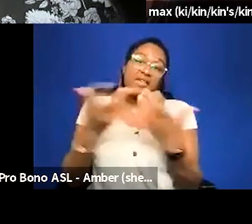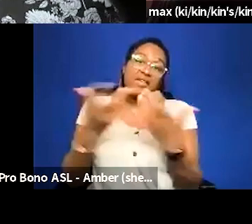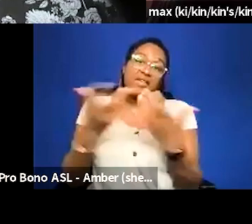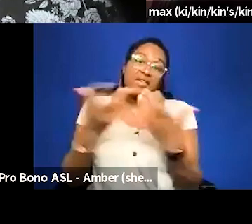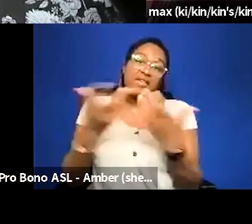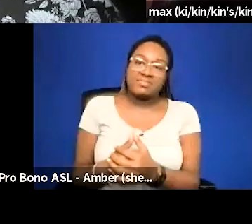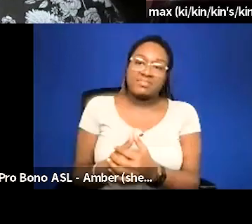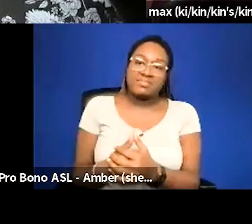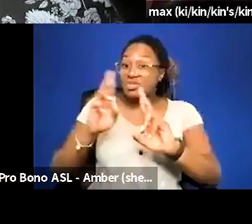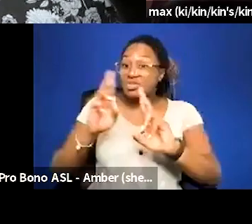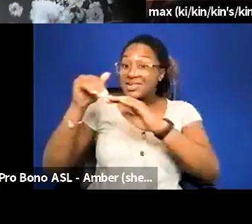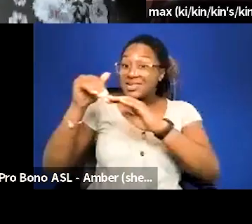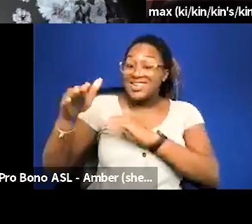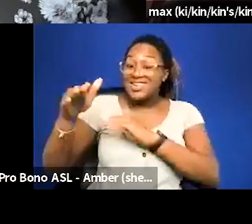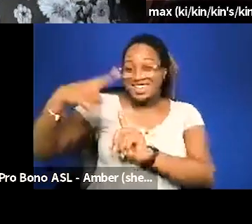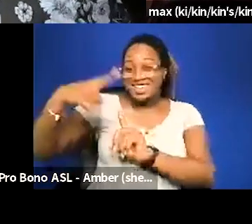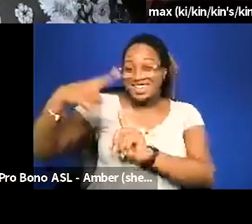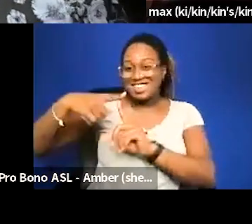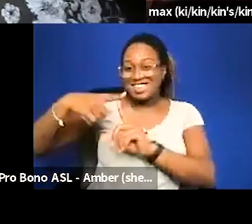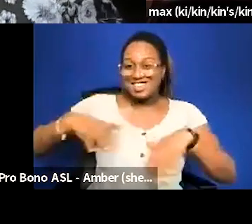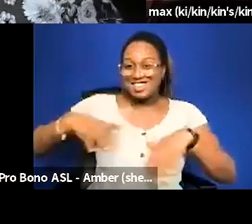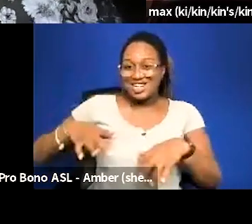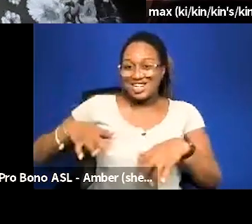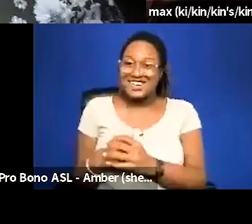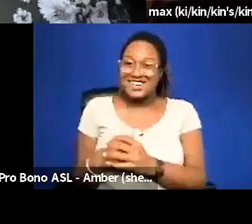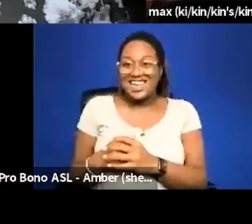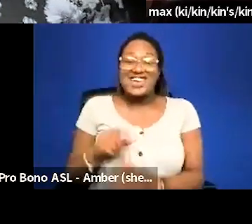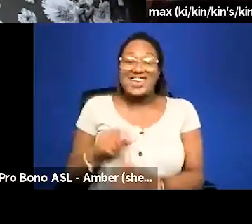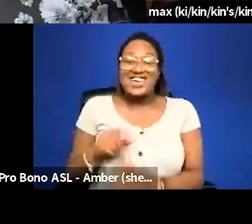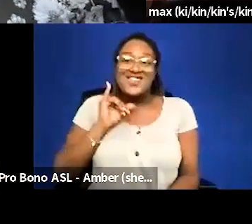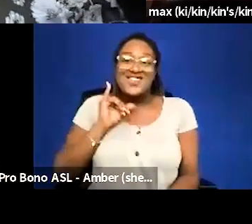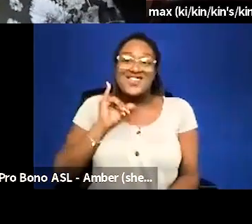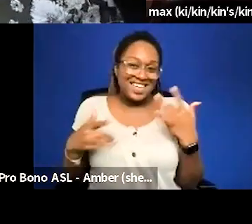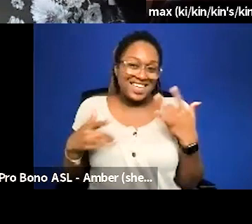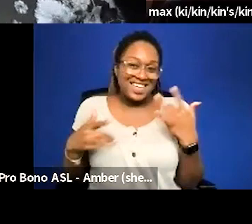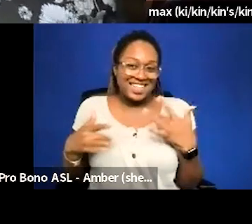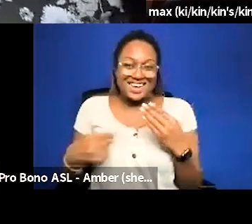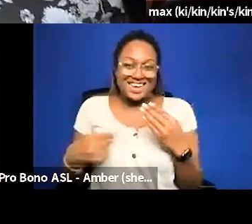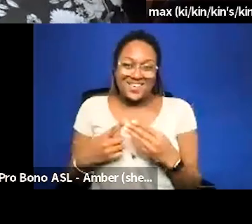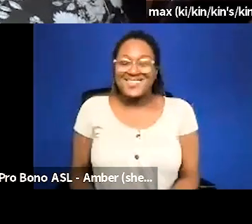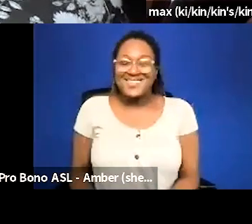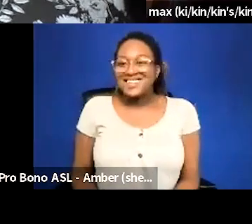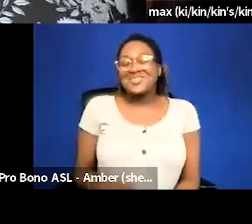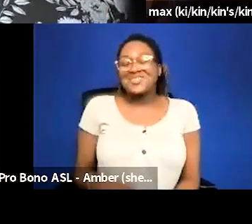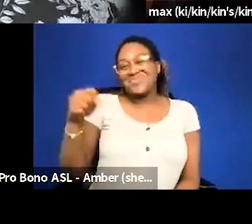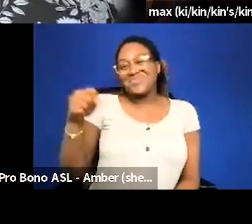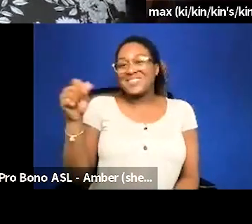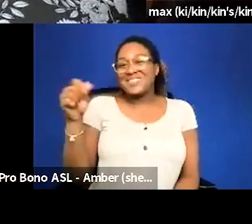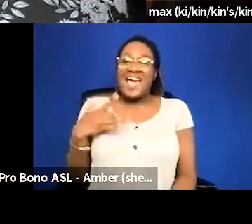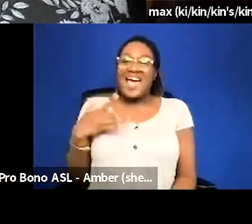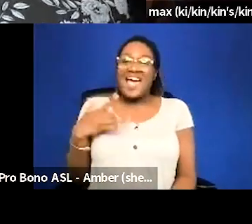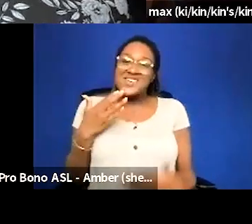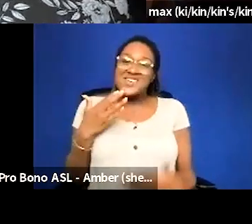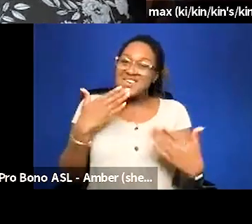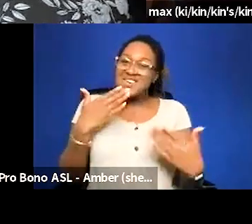getting ready to send you a t-shirt um that i'm really excited about and uh yeah i just i feel so grateful